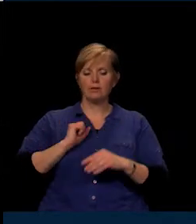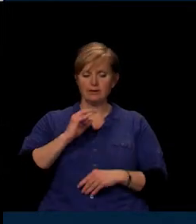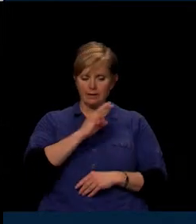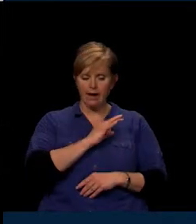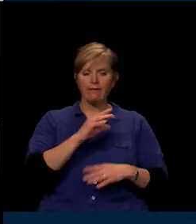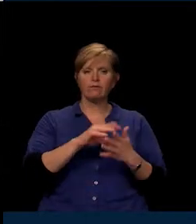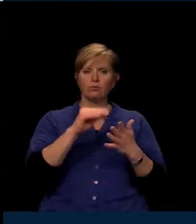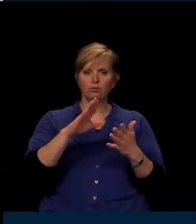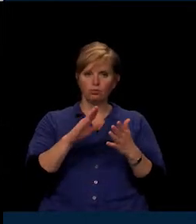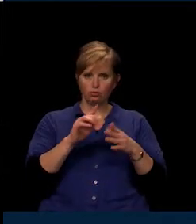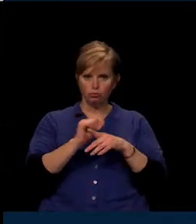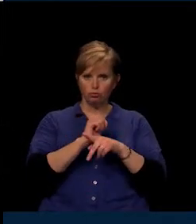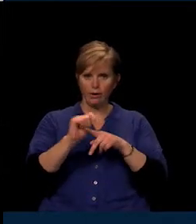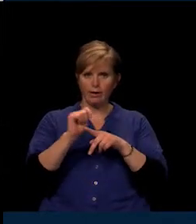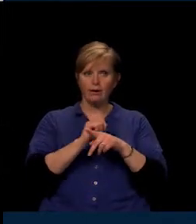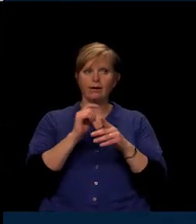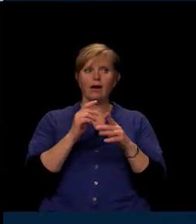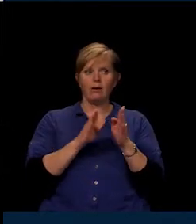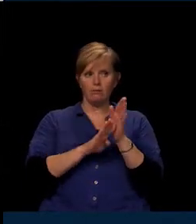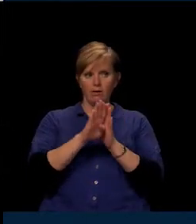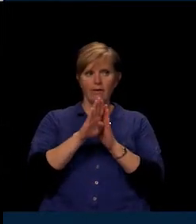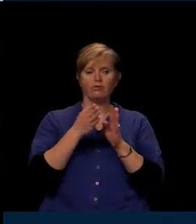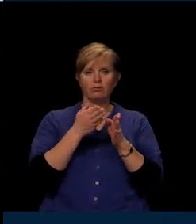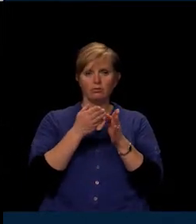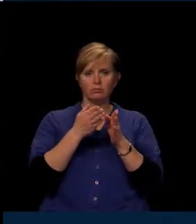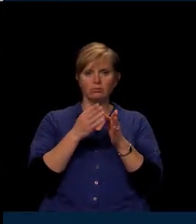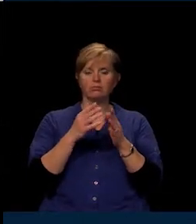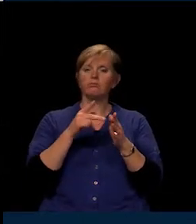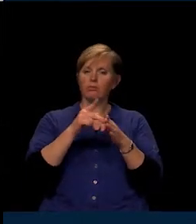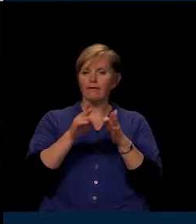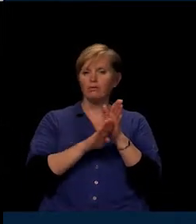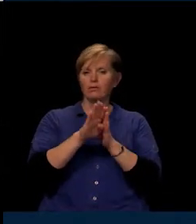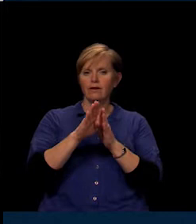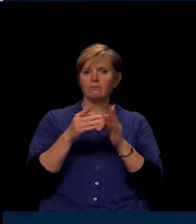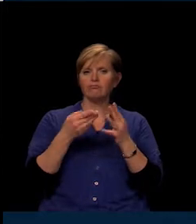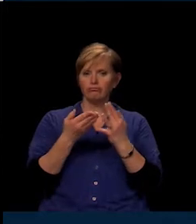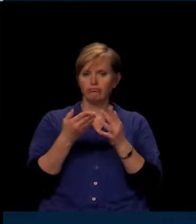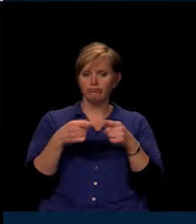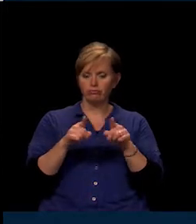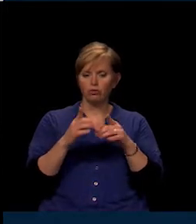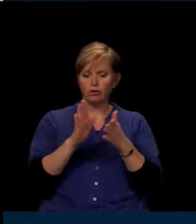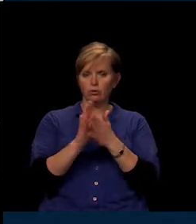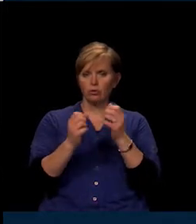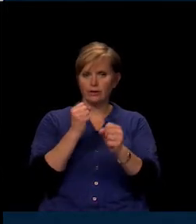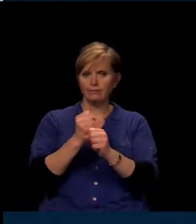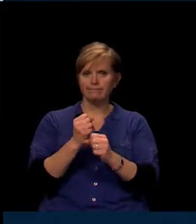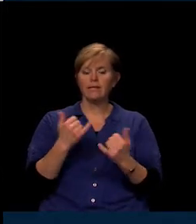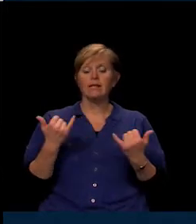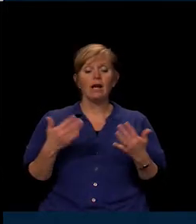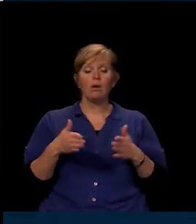professional development throughout the school year. And we would be happy to address any questions you might have at this time.